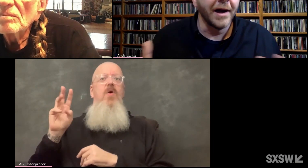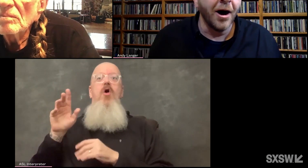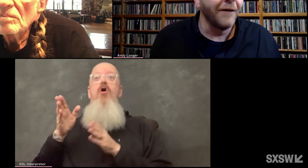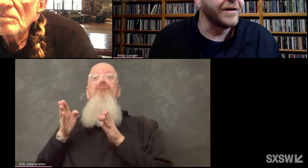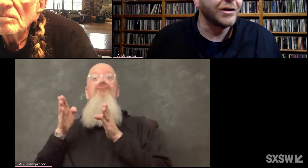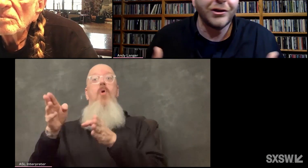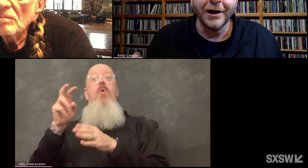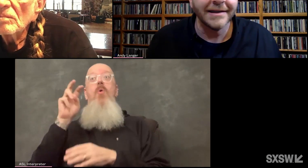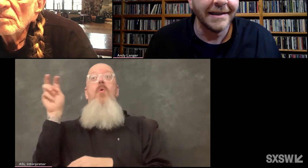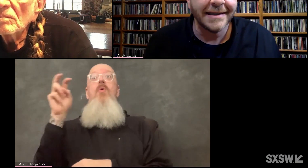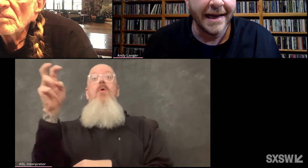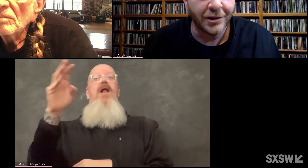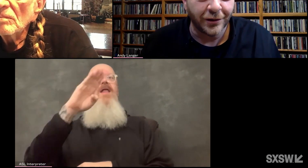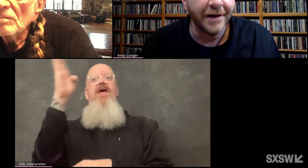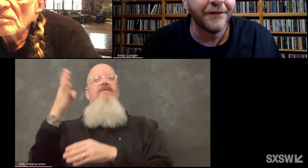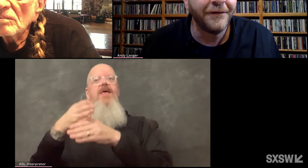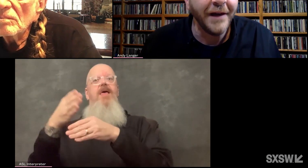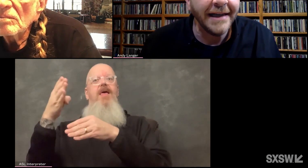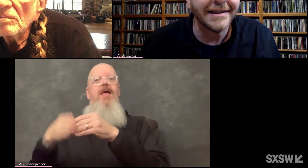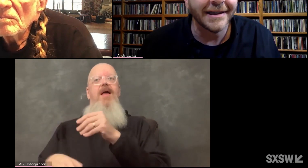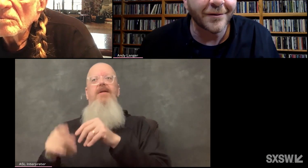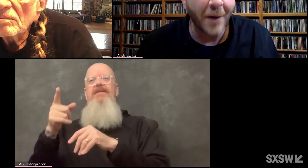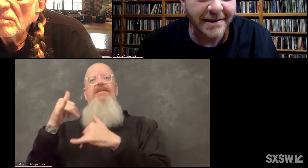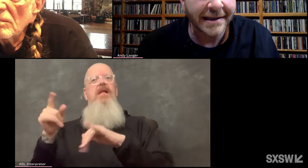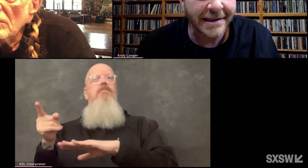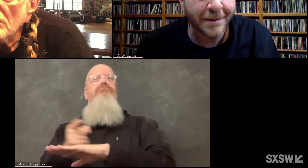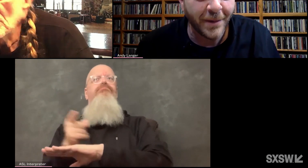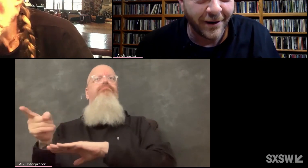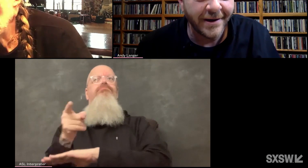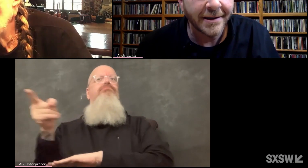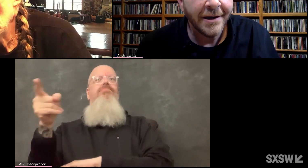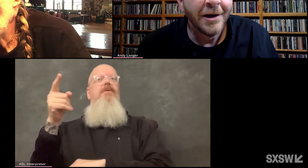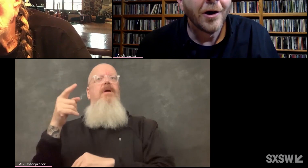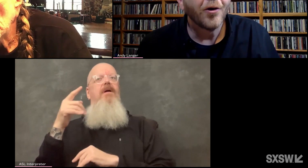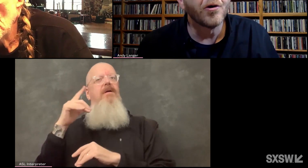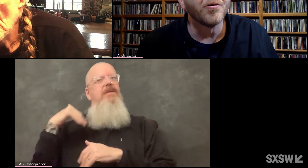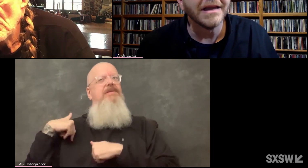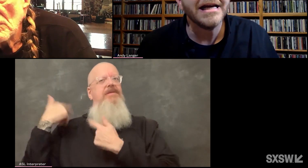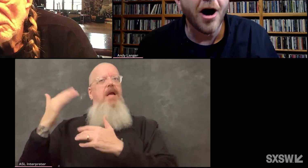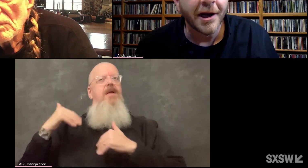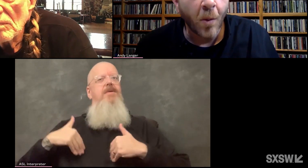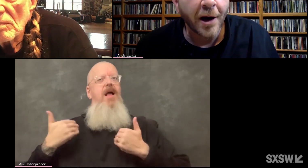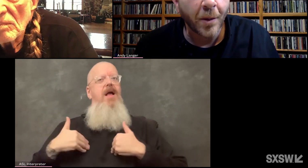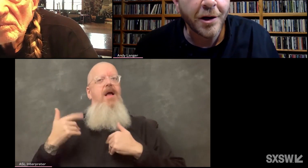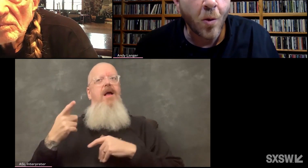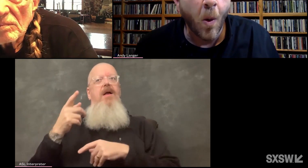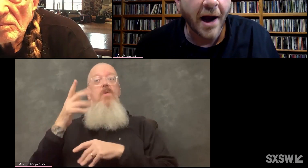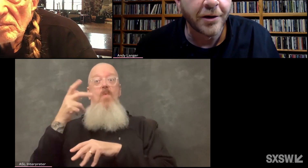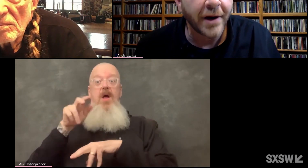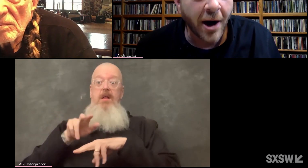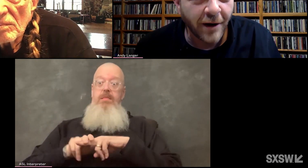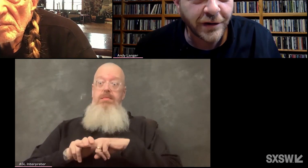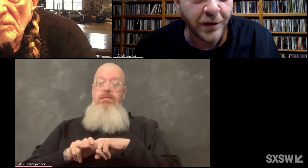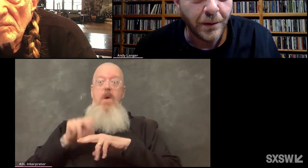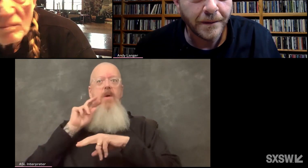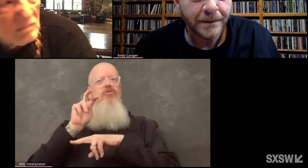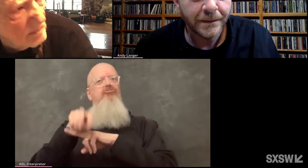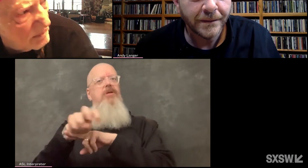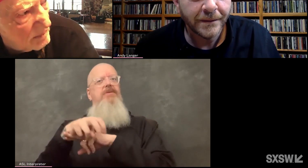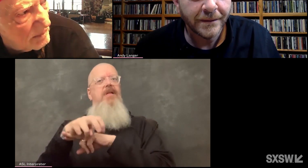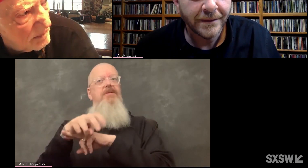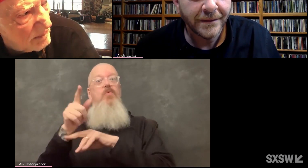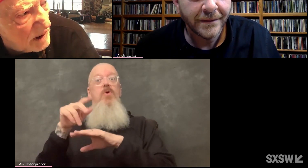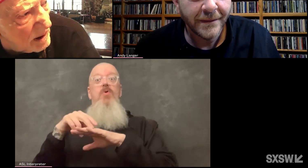Wandering off is just his nature. It feeds his restless spirit. Early on, where were you wandering off to?